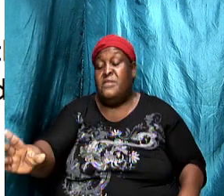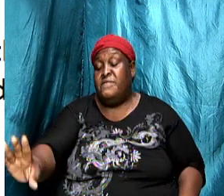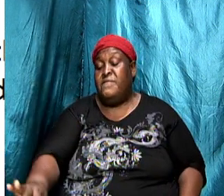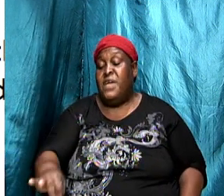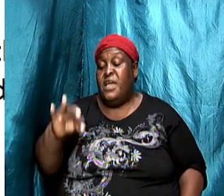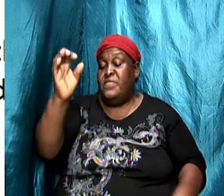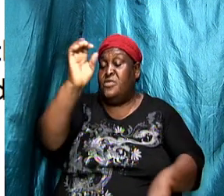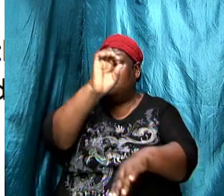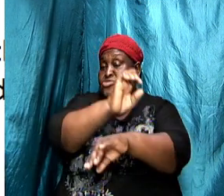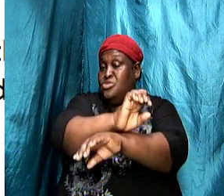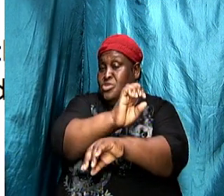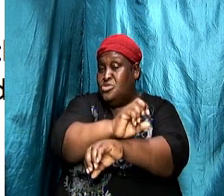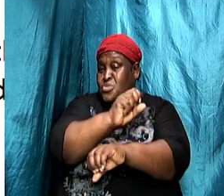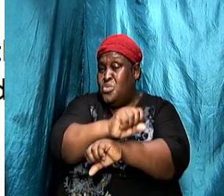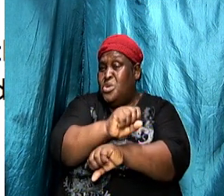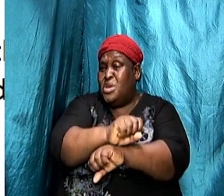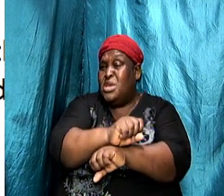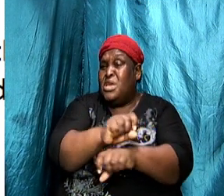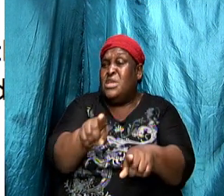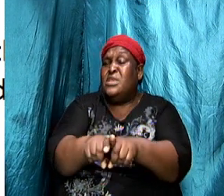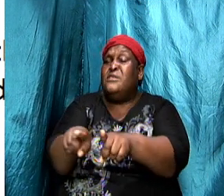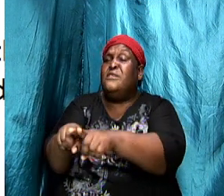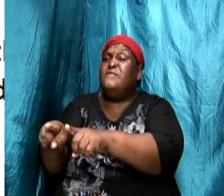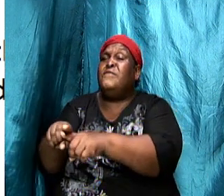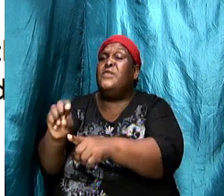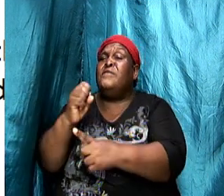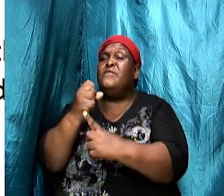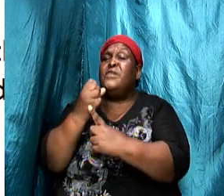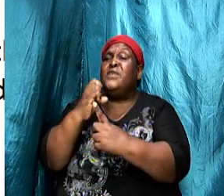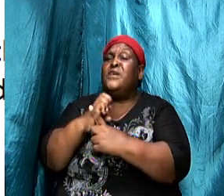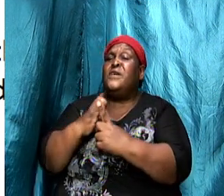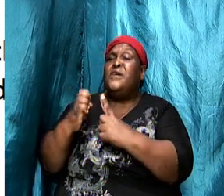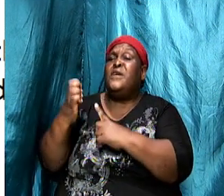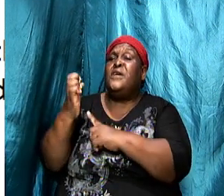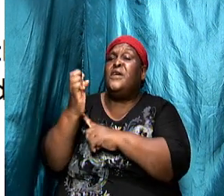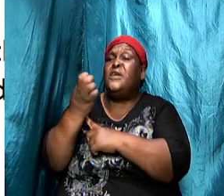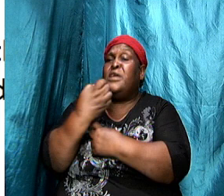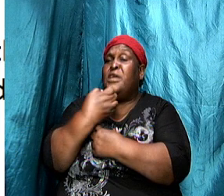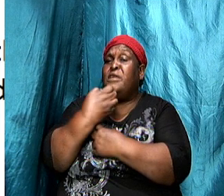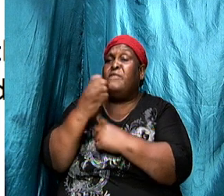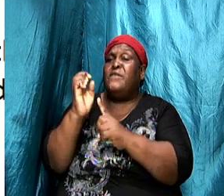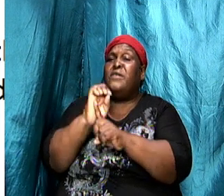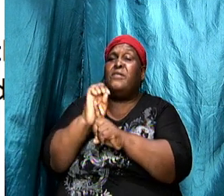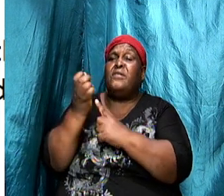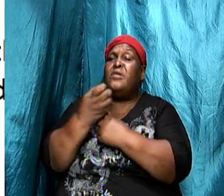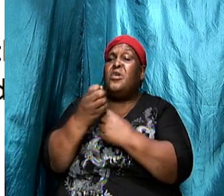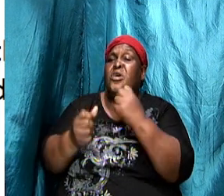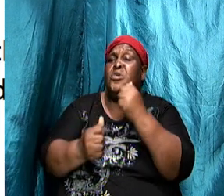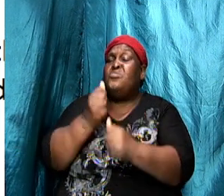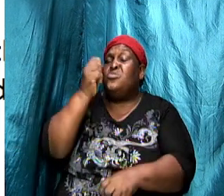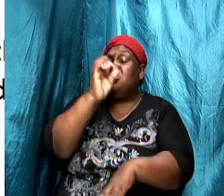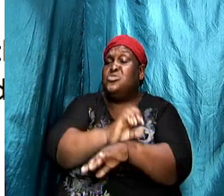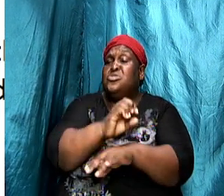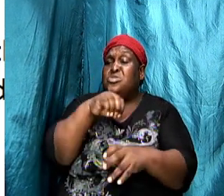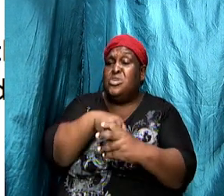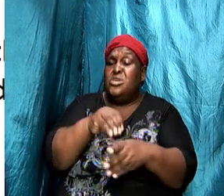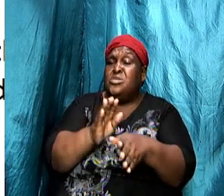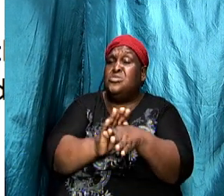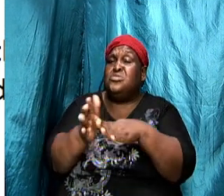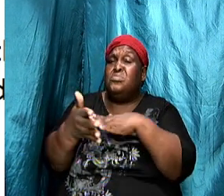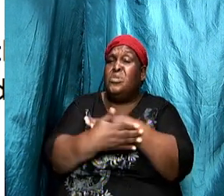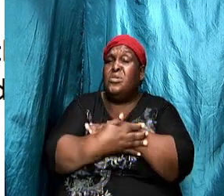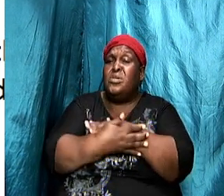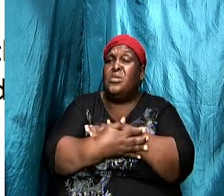functions in different environment notice that many churches that are in Jamaica they tend to be